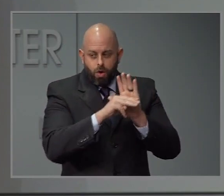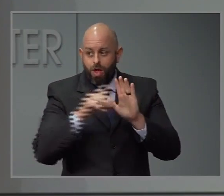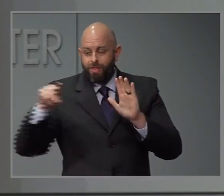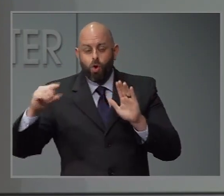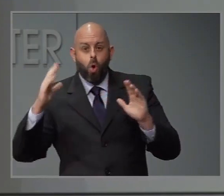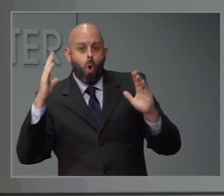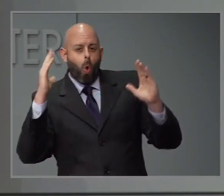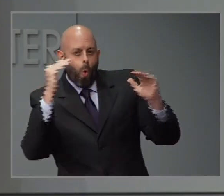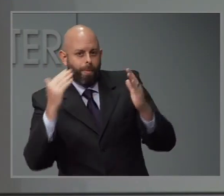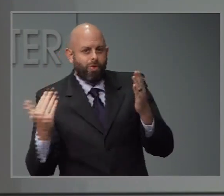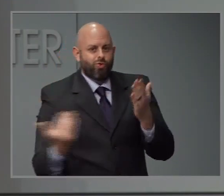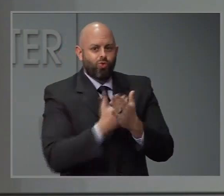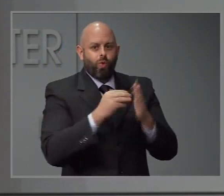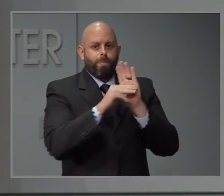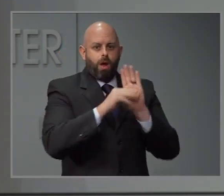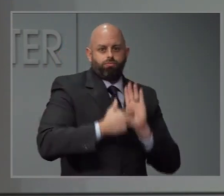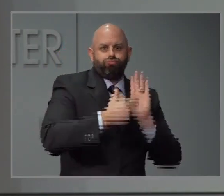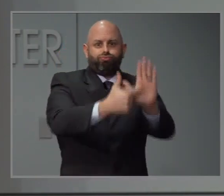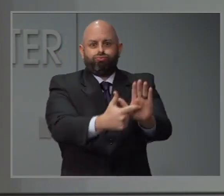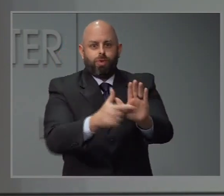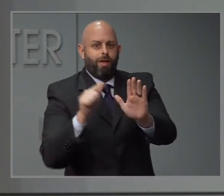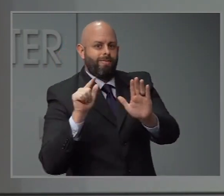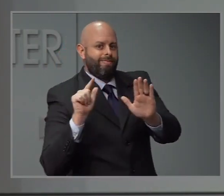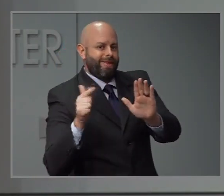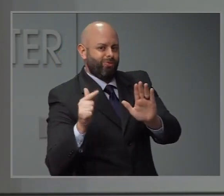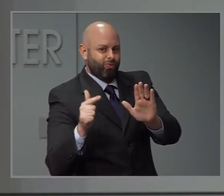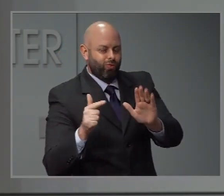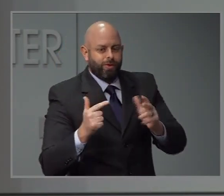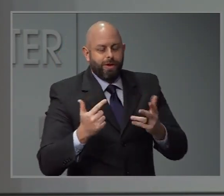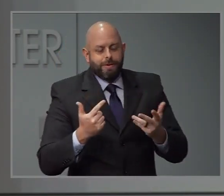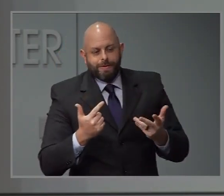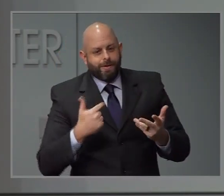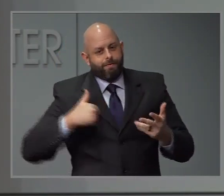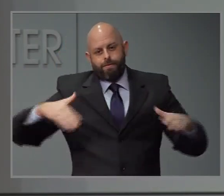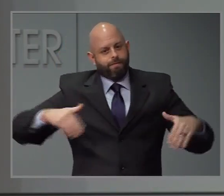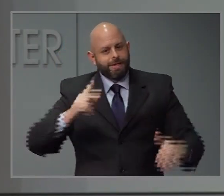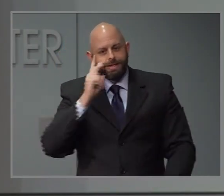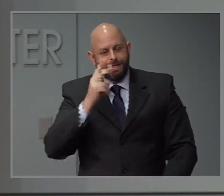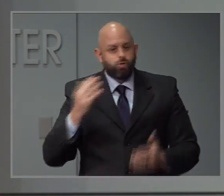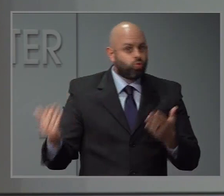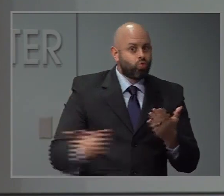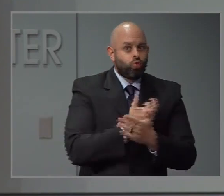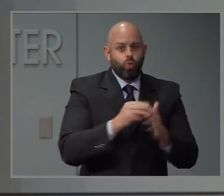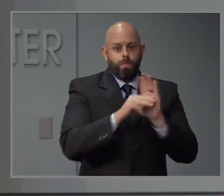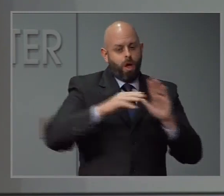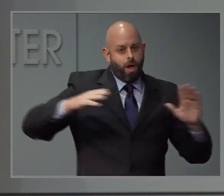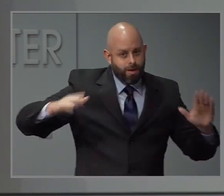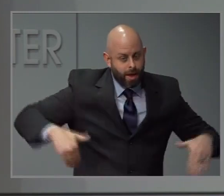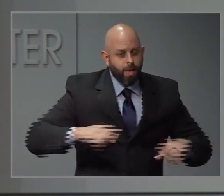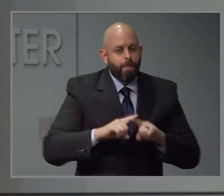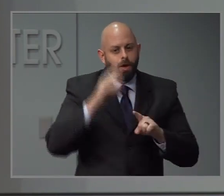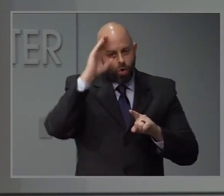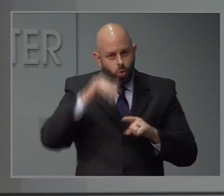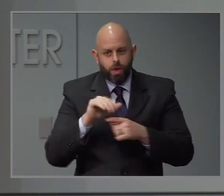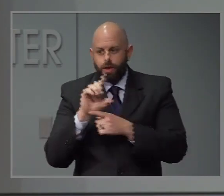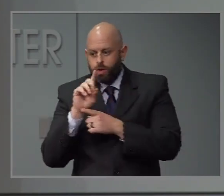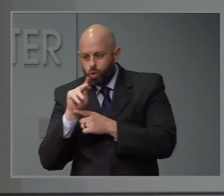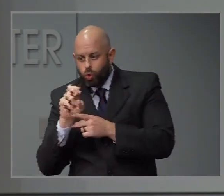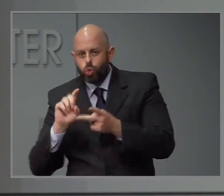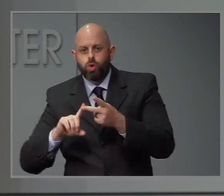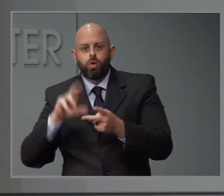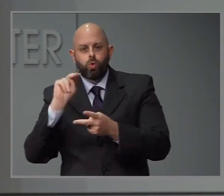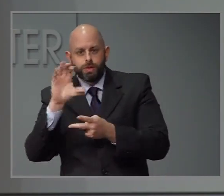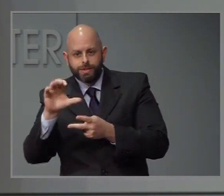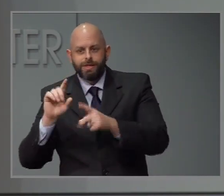next version of the model. I have not seen any new updates of those models yet, but I know that they are working hard to try to get more